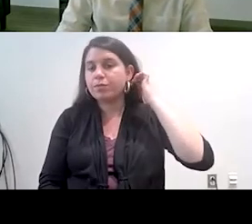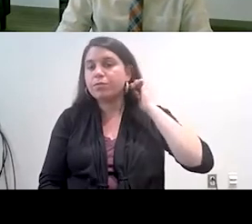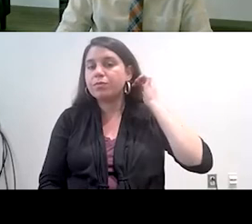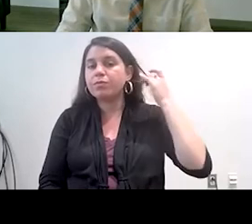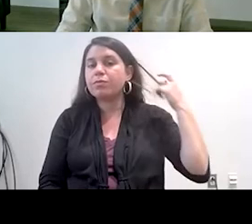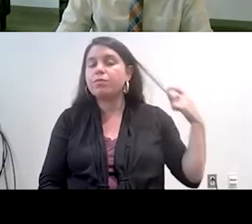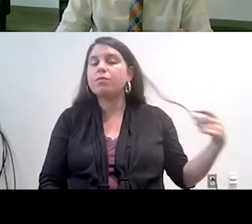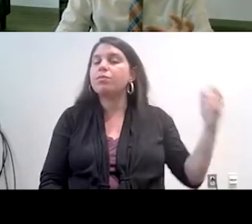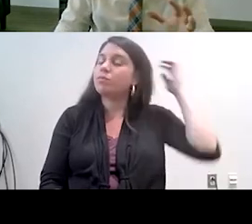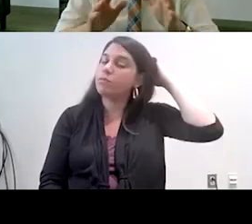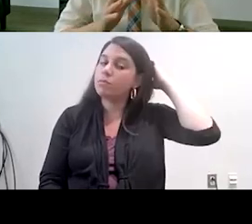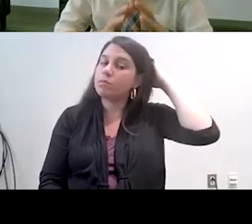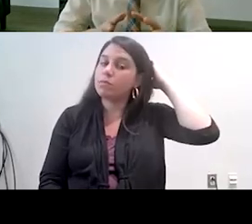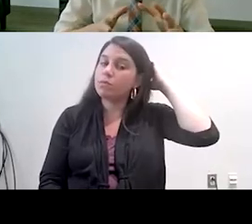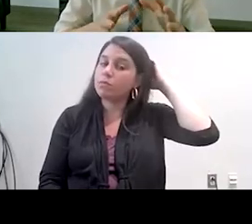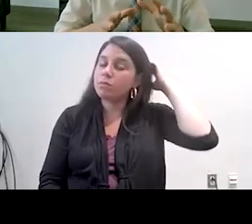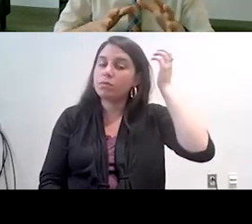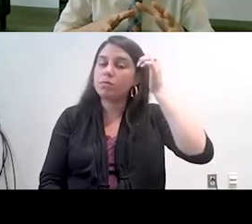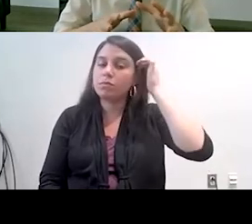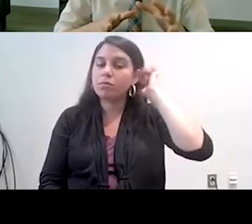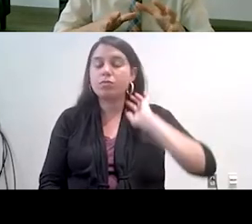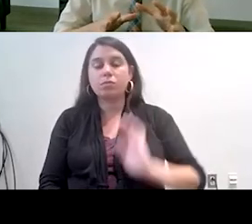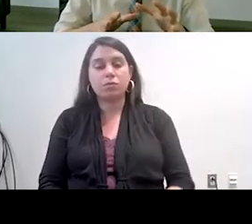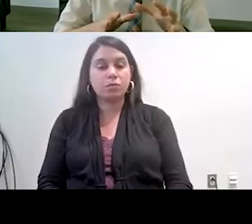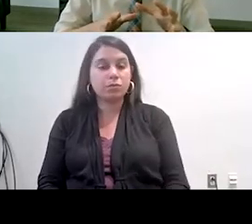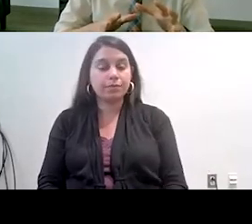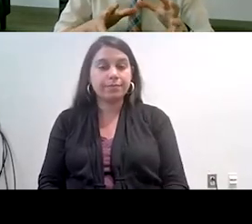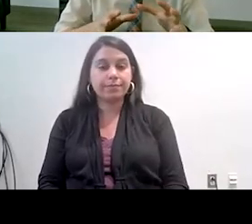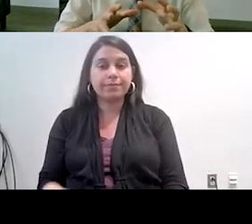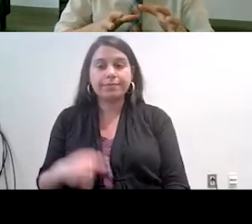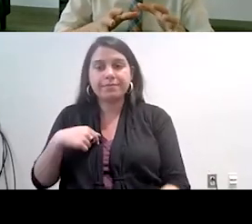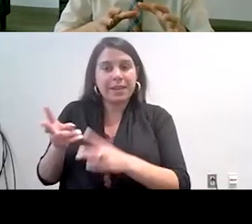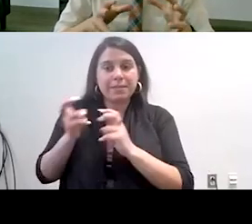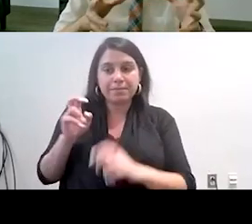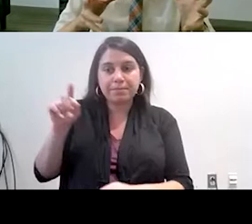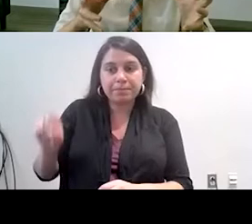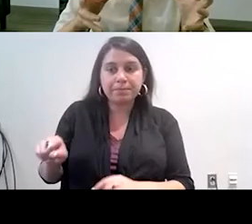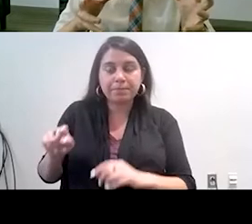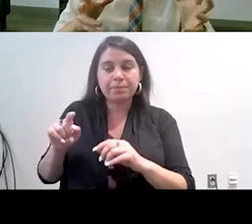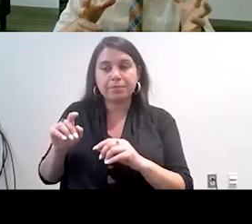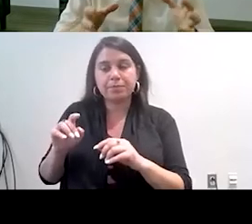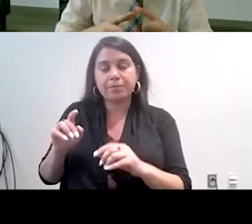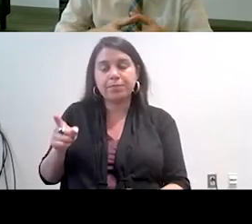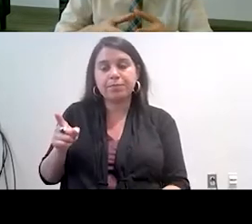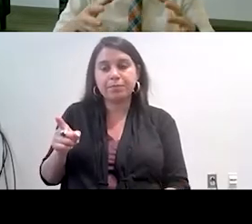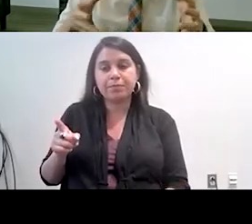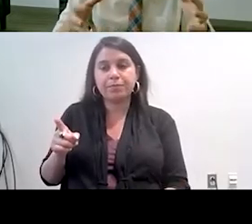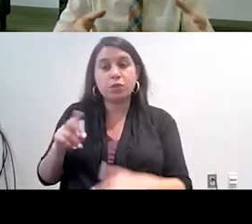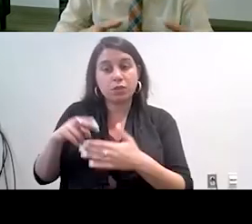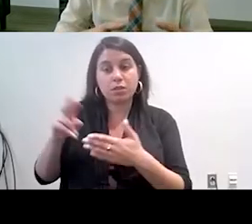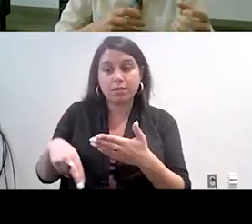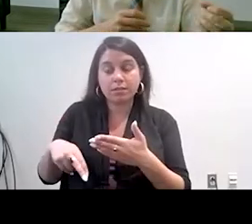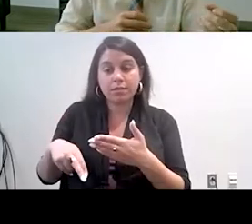so we took these, we took these, these results